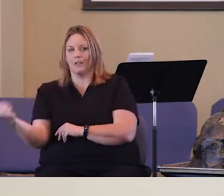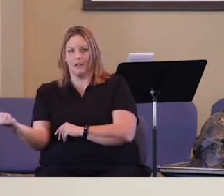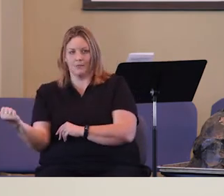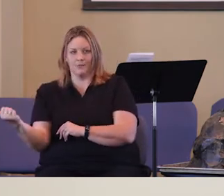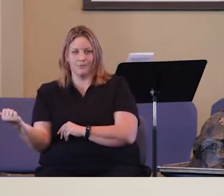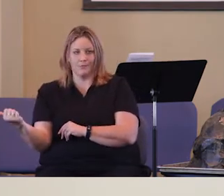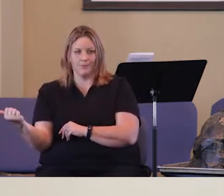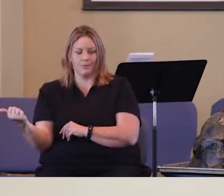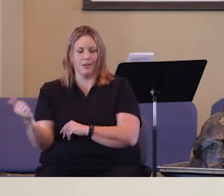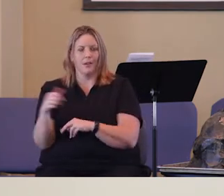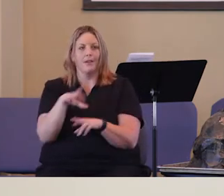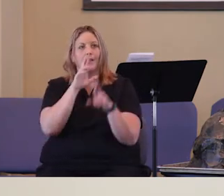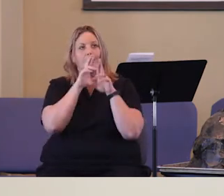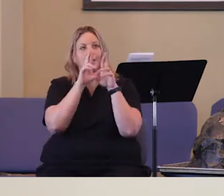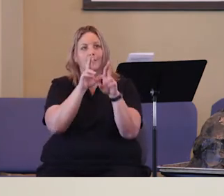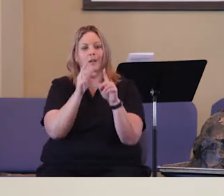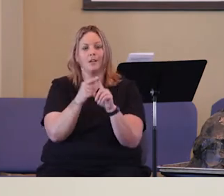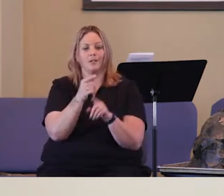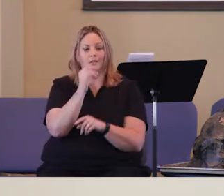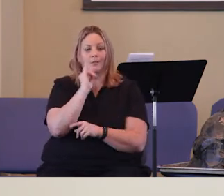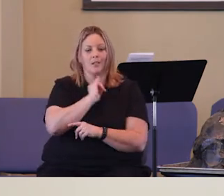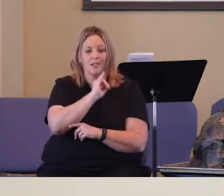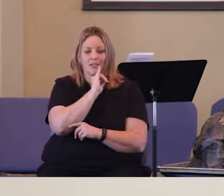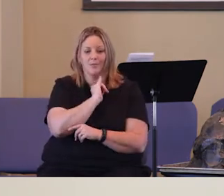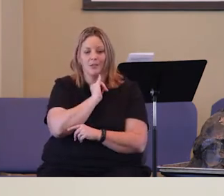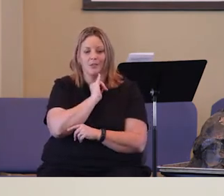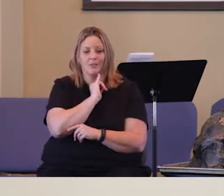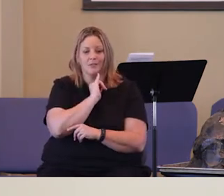God instead of responding to someone else.